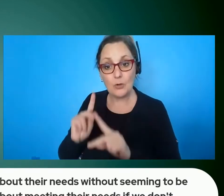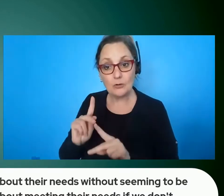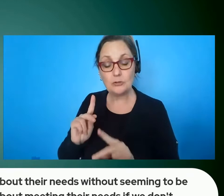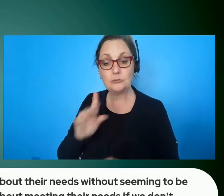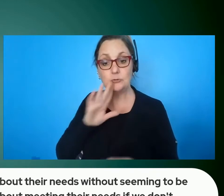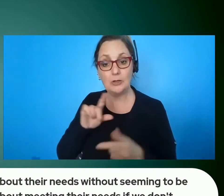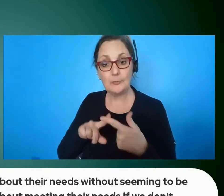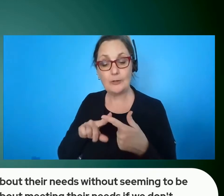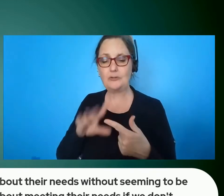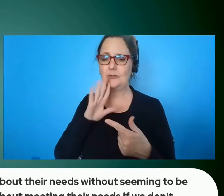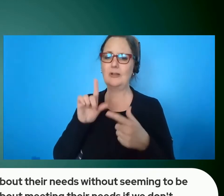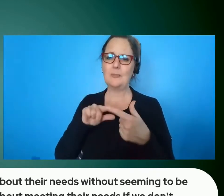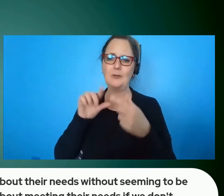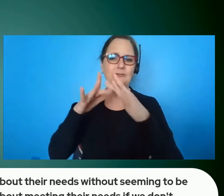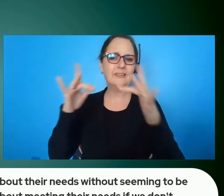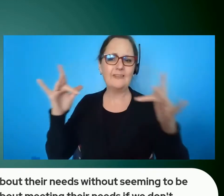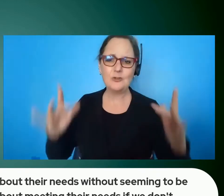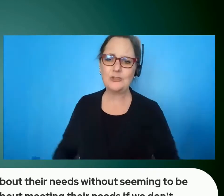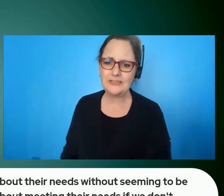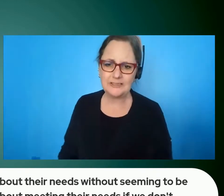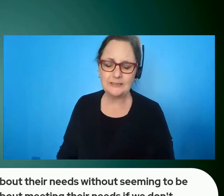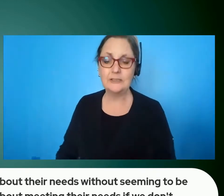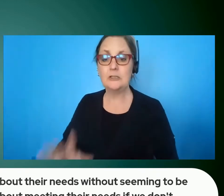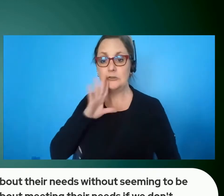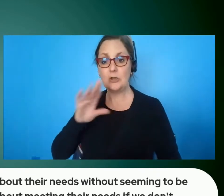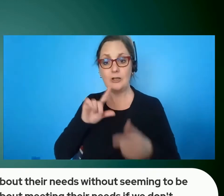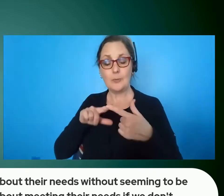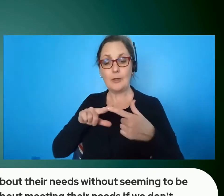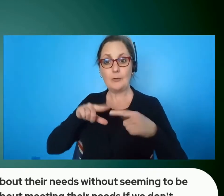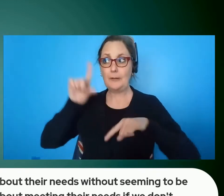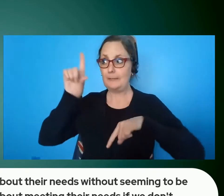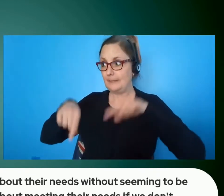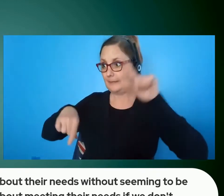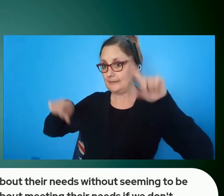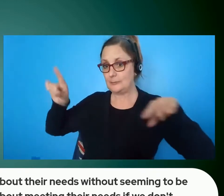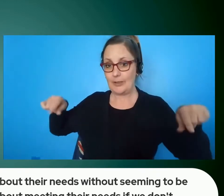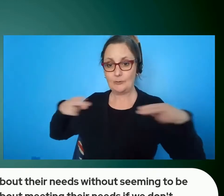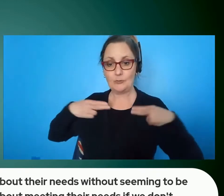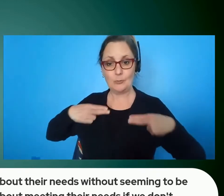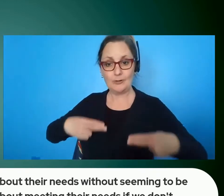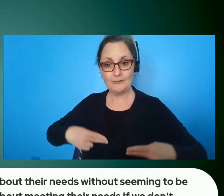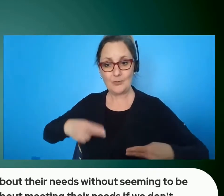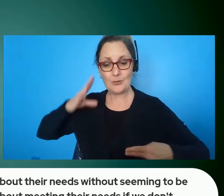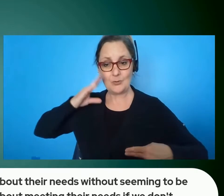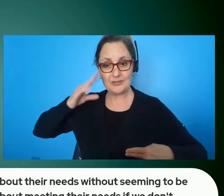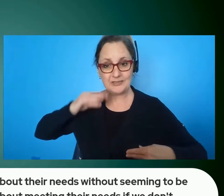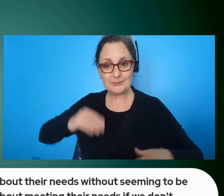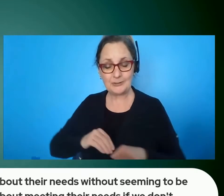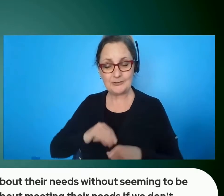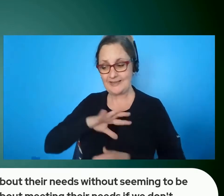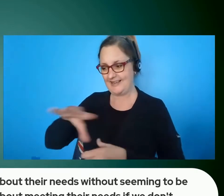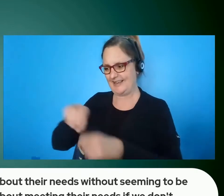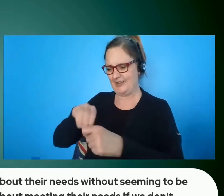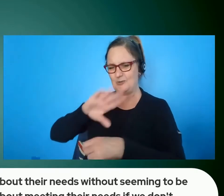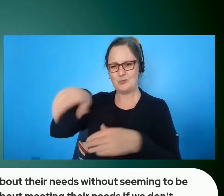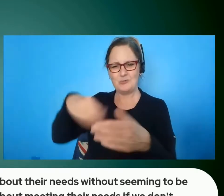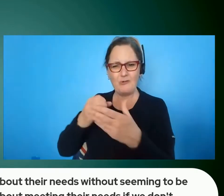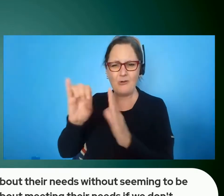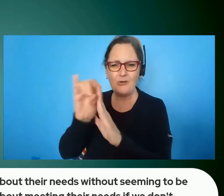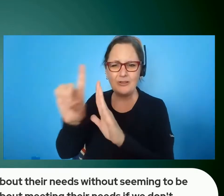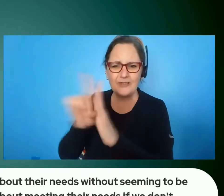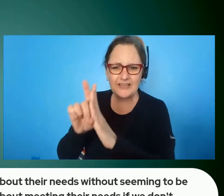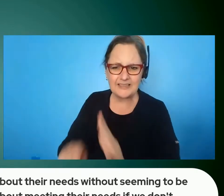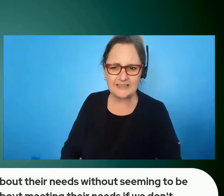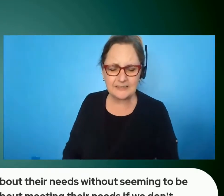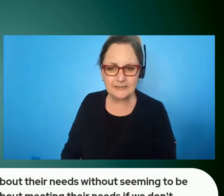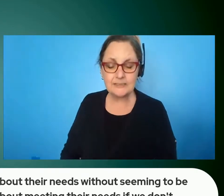about diversity as we talk about the spectrum of being human we include all the different identities that are a part of that we say